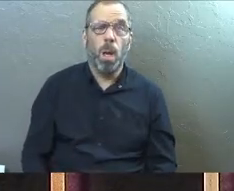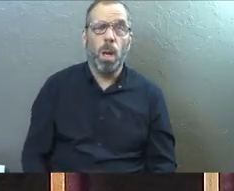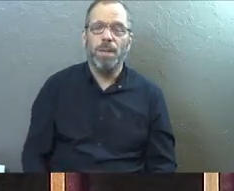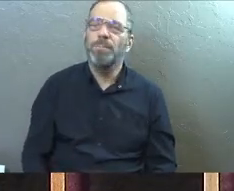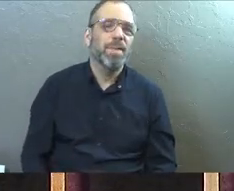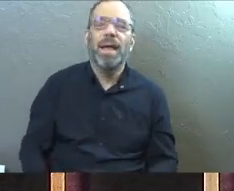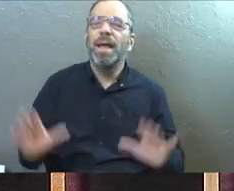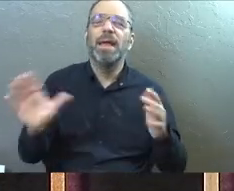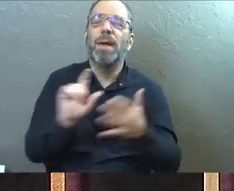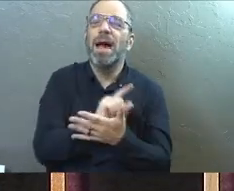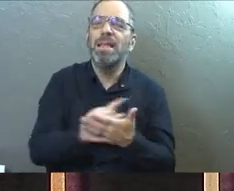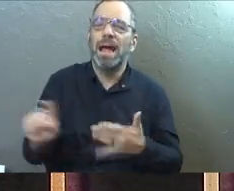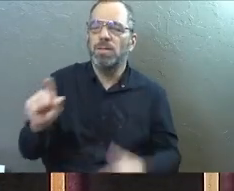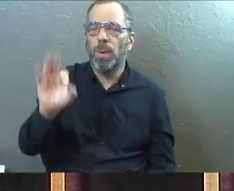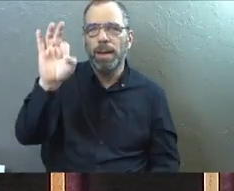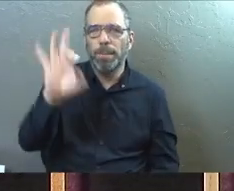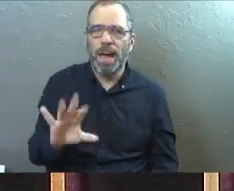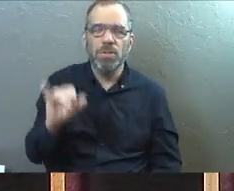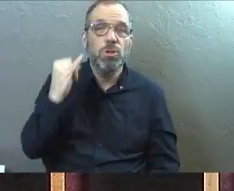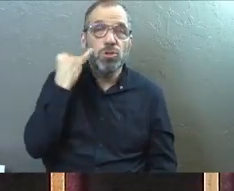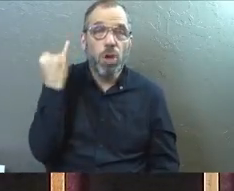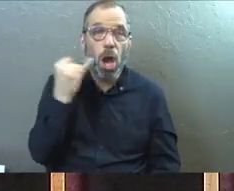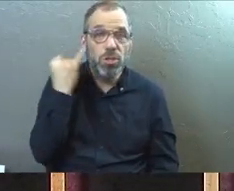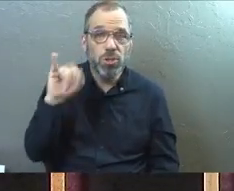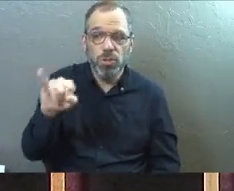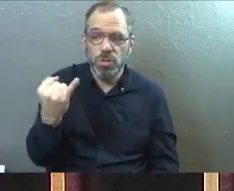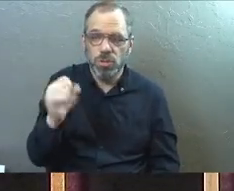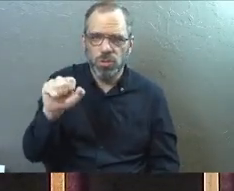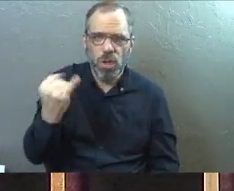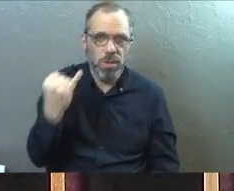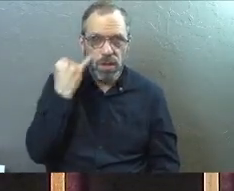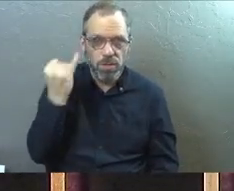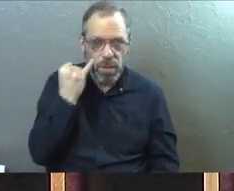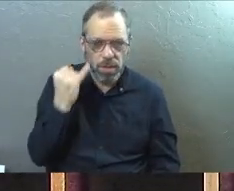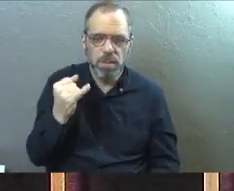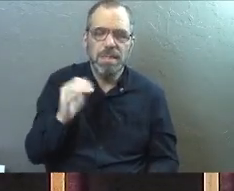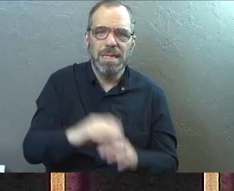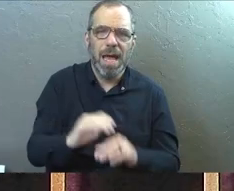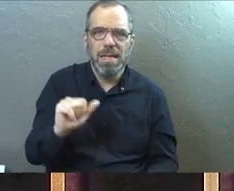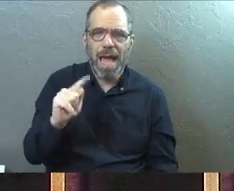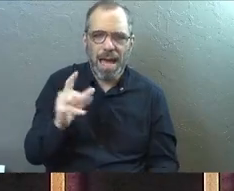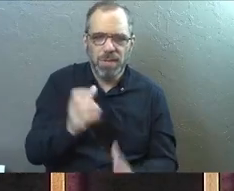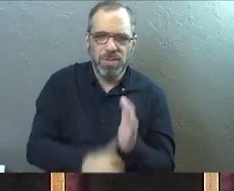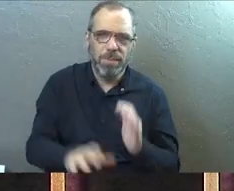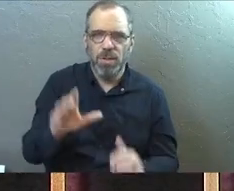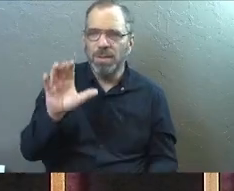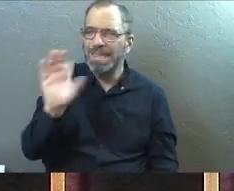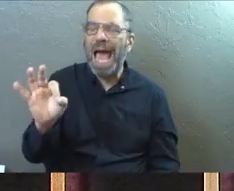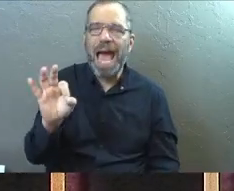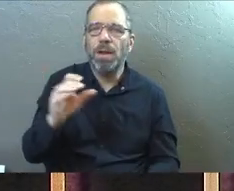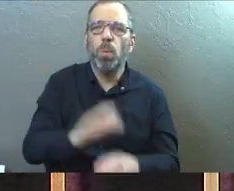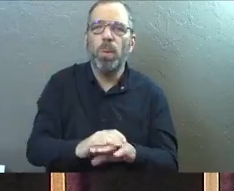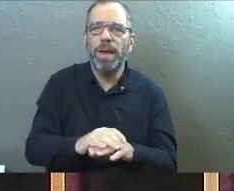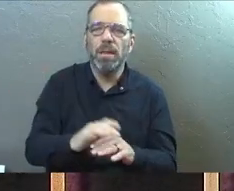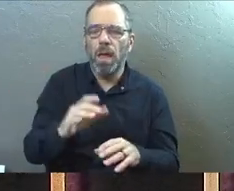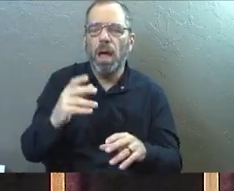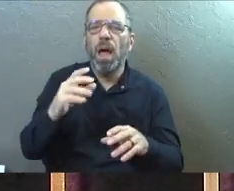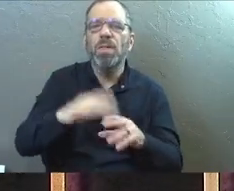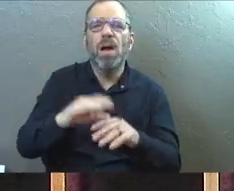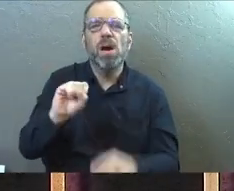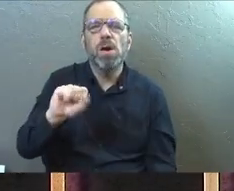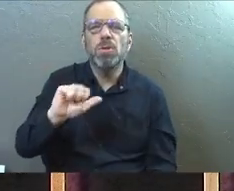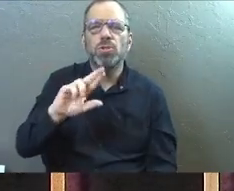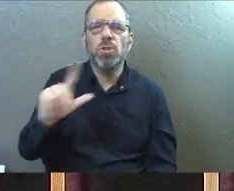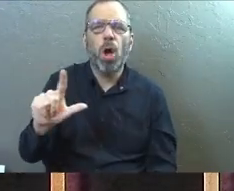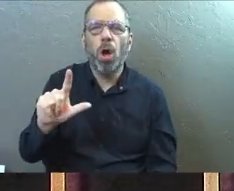that's for you. So last week, Josh kicked off part two of Acts, but jumping into chapter nine, and he talked about the conversion of Saul. Wasn't that an amazing sermon